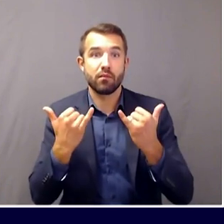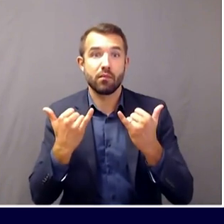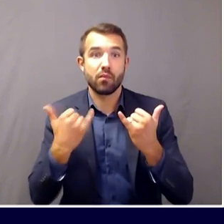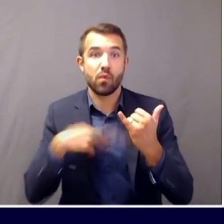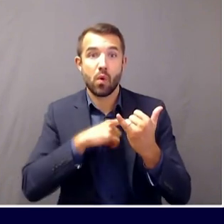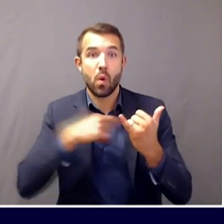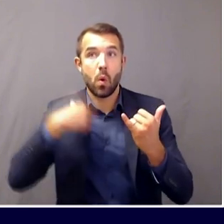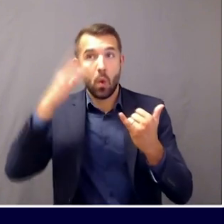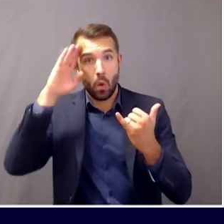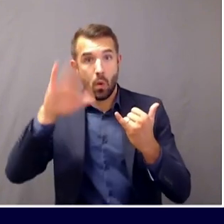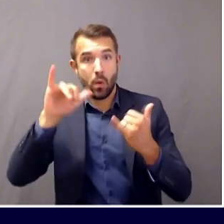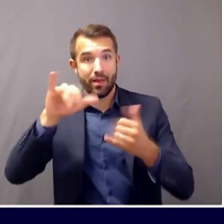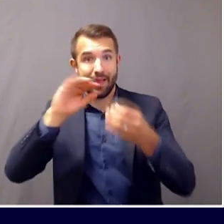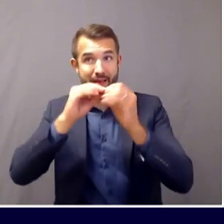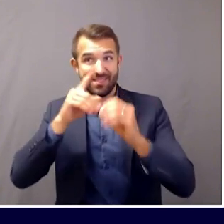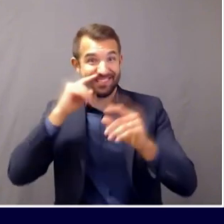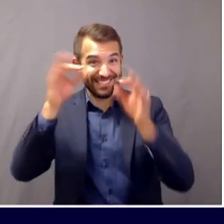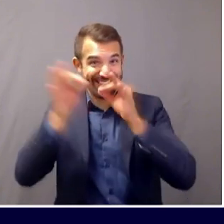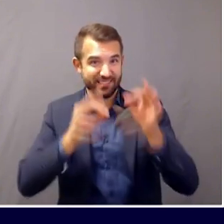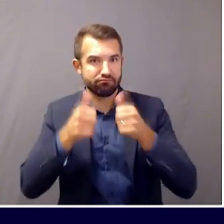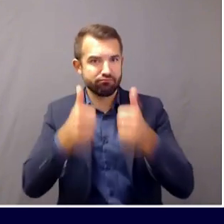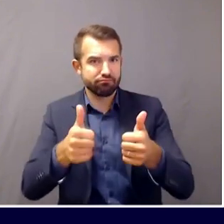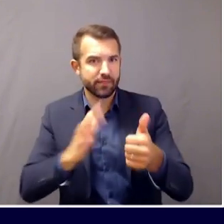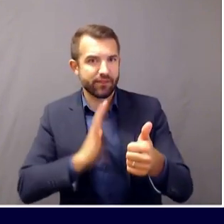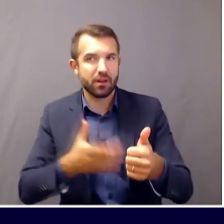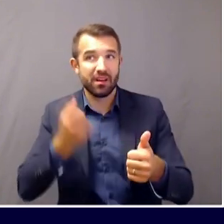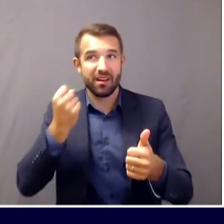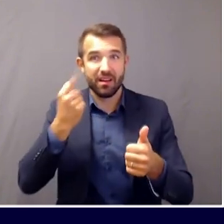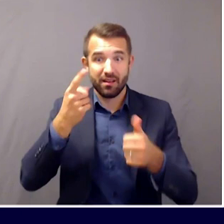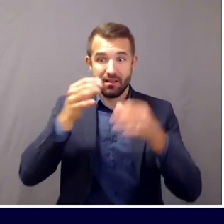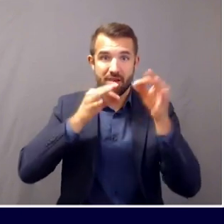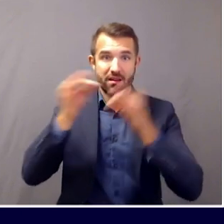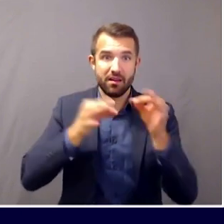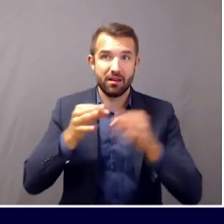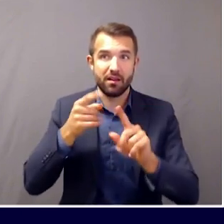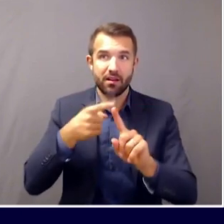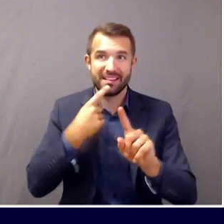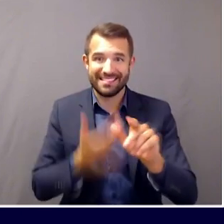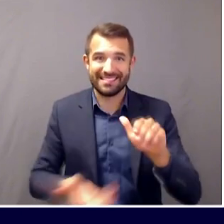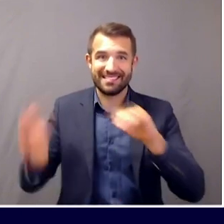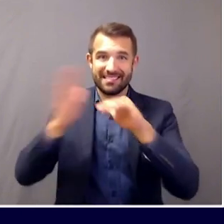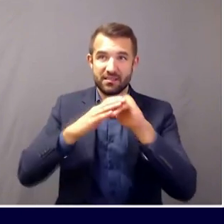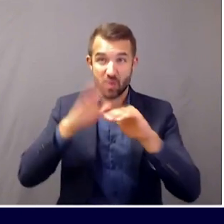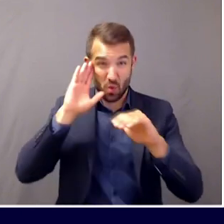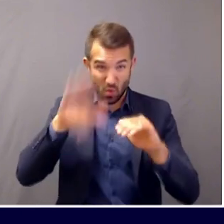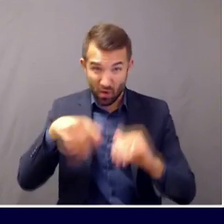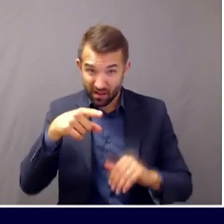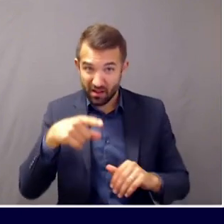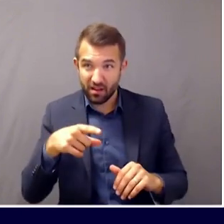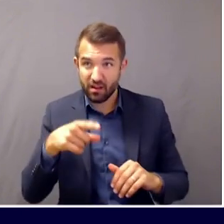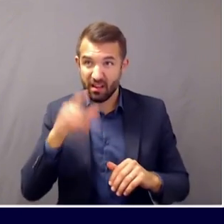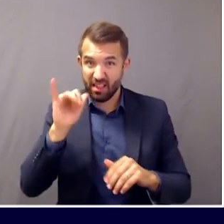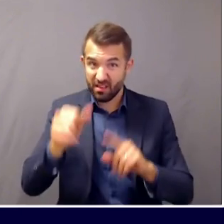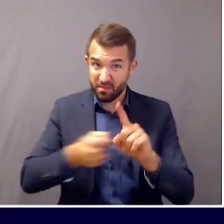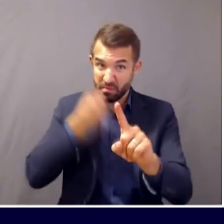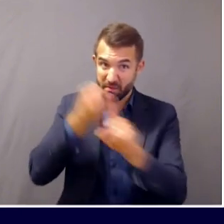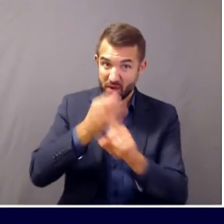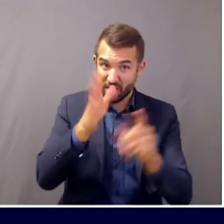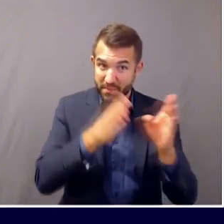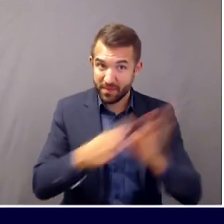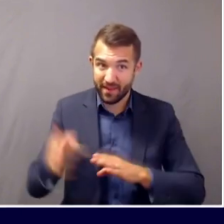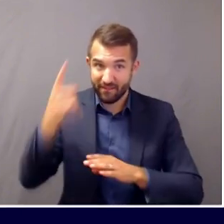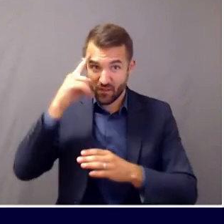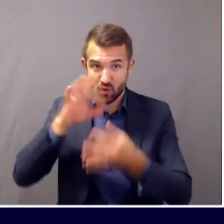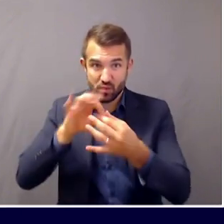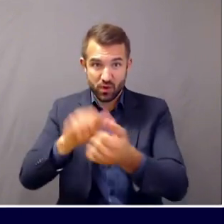thinking at all in terms of the guidelines or plans for schools reopening? Well, you you framed it as an increase, Patty, and we